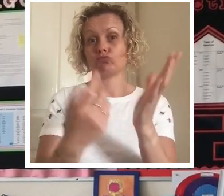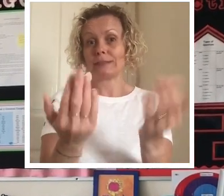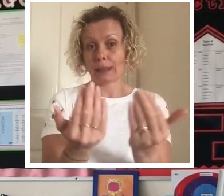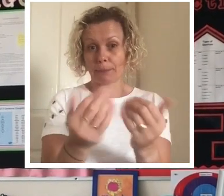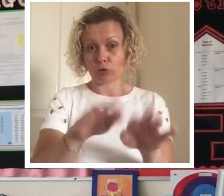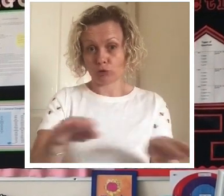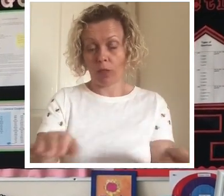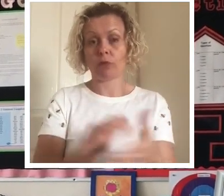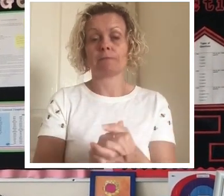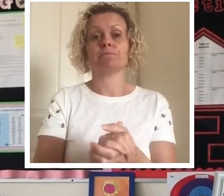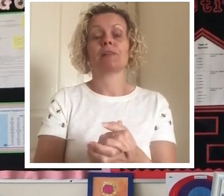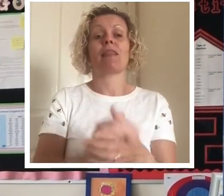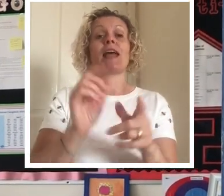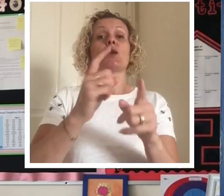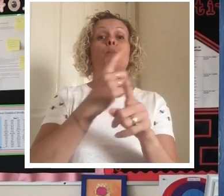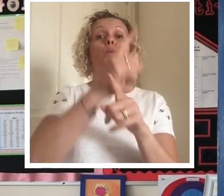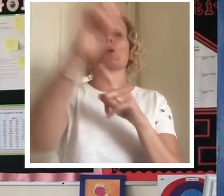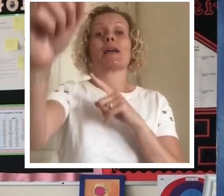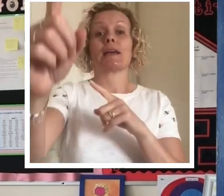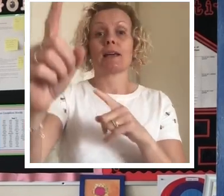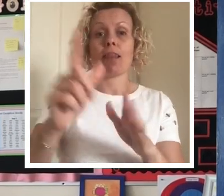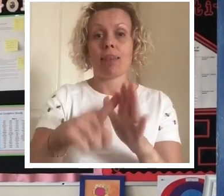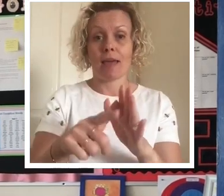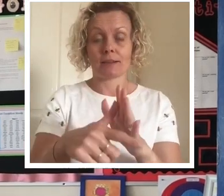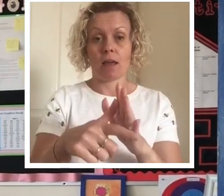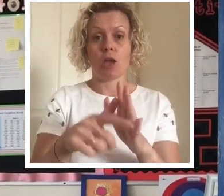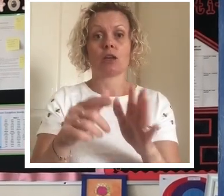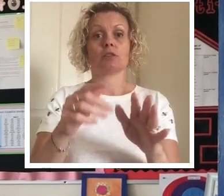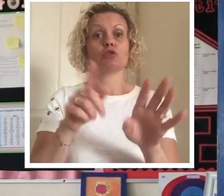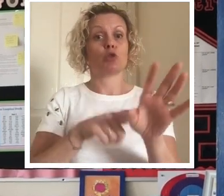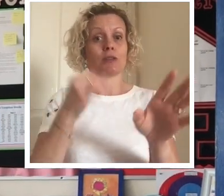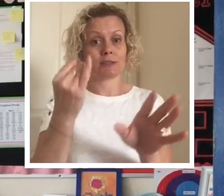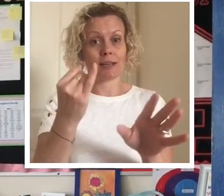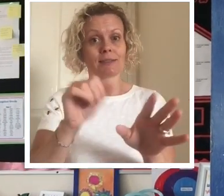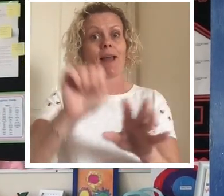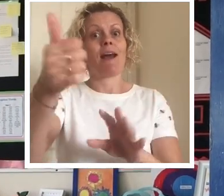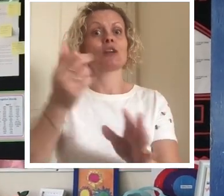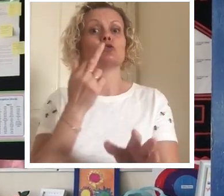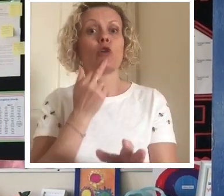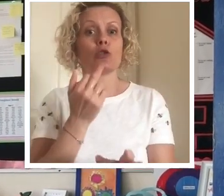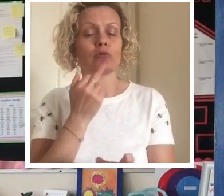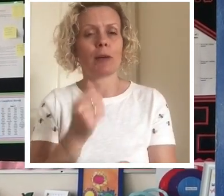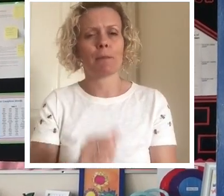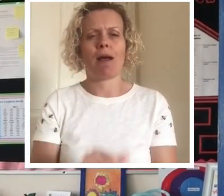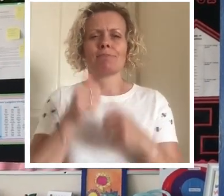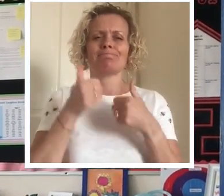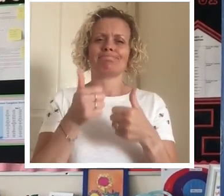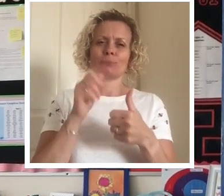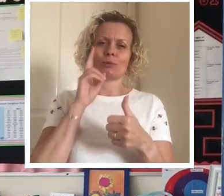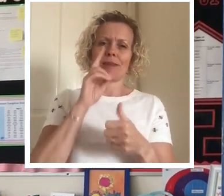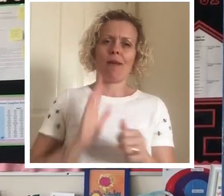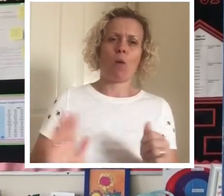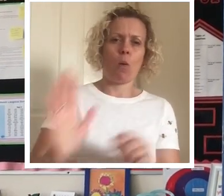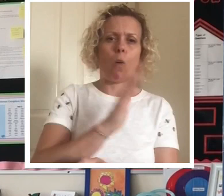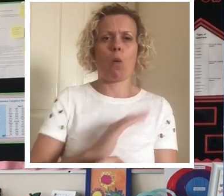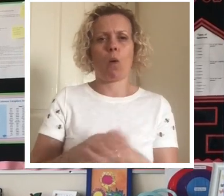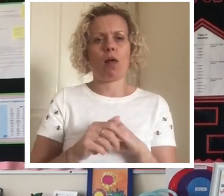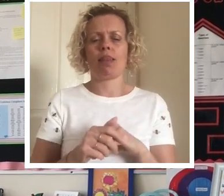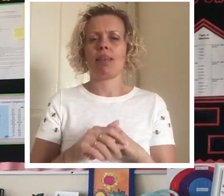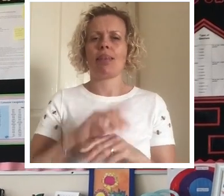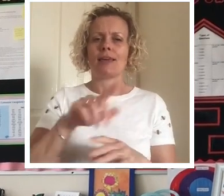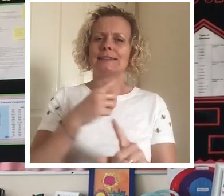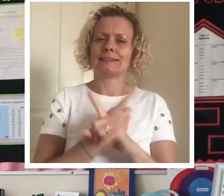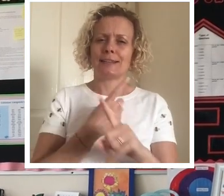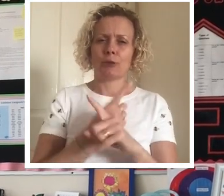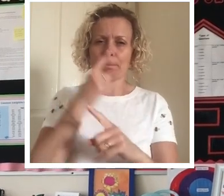looking at bringing in children from year six and nursery as well. It would be great to see everybody back at school. The teachers have missed